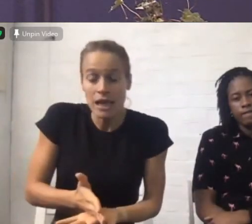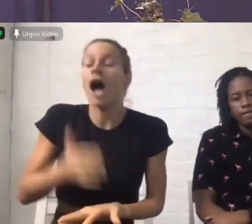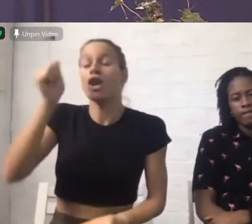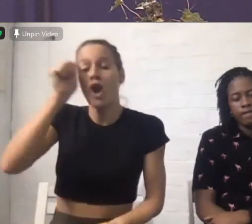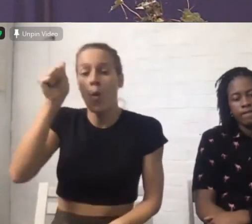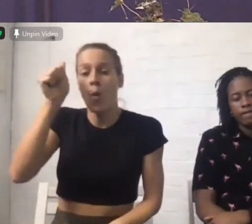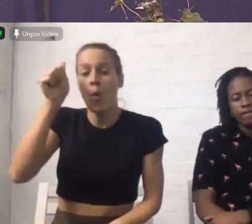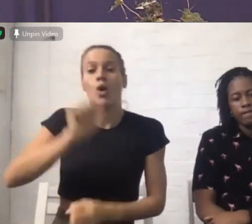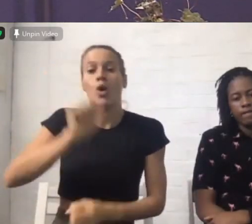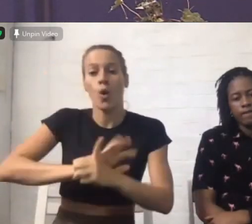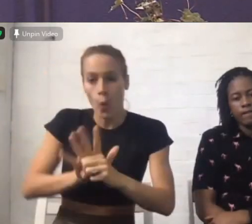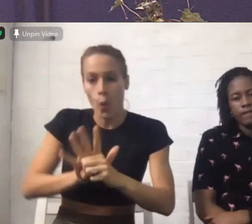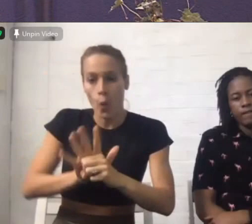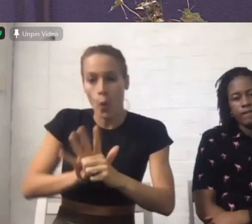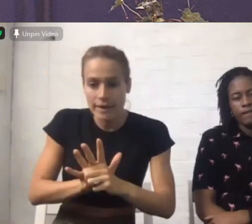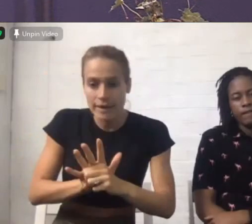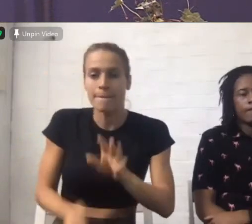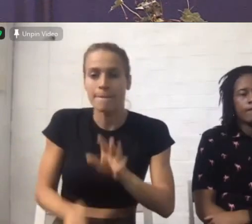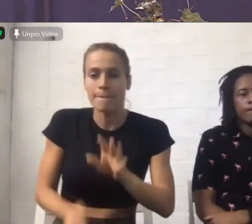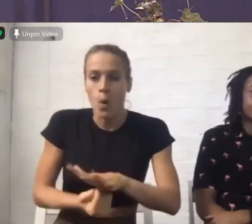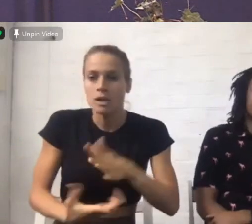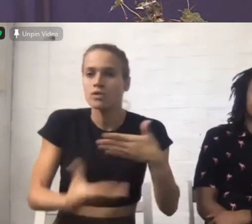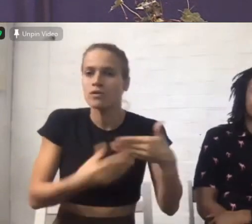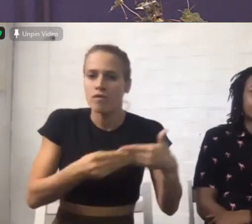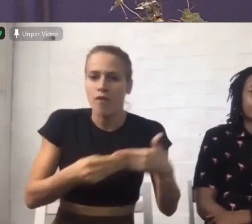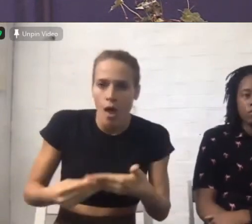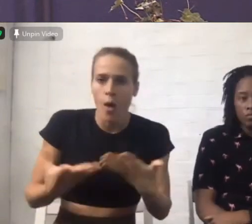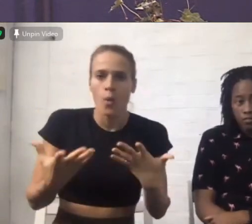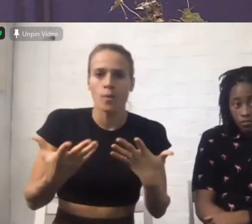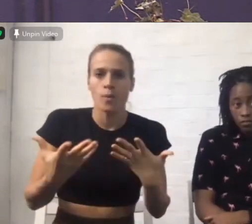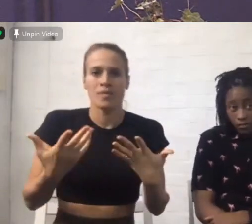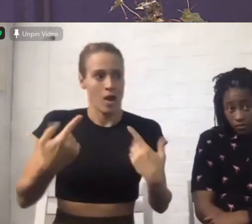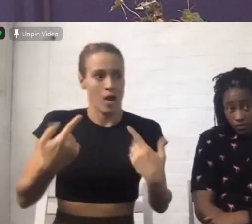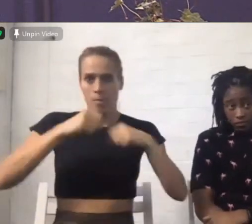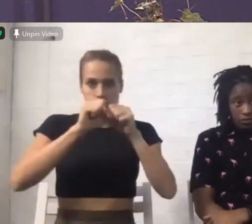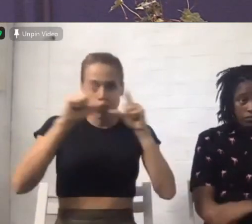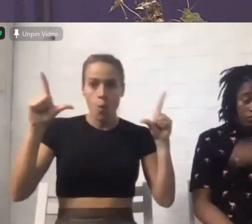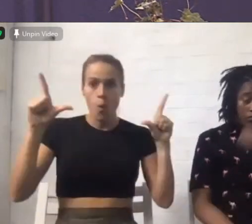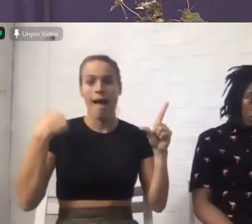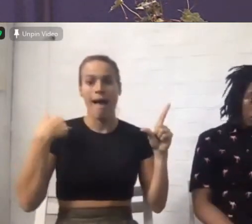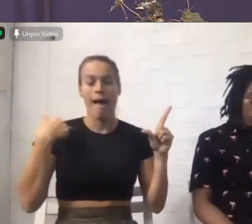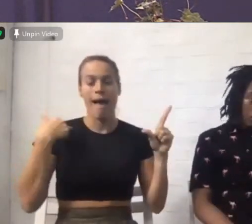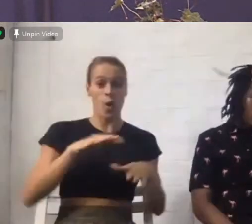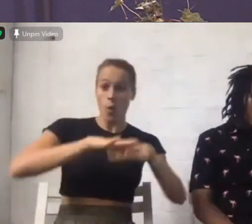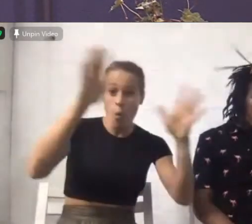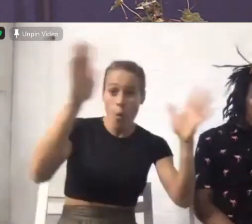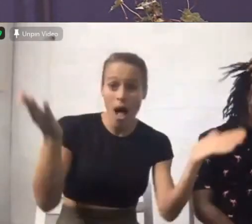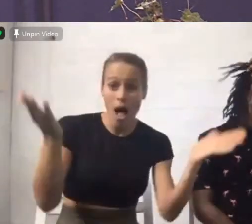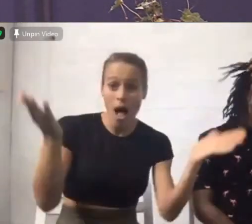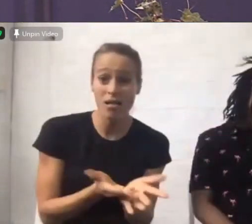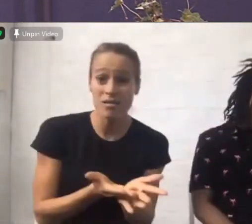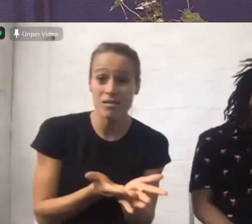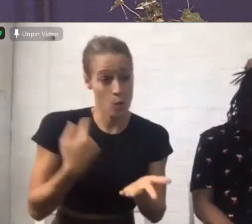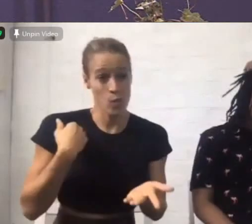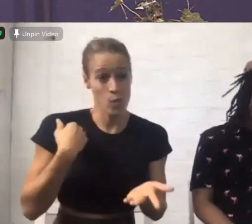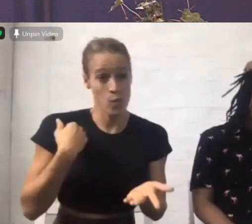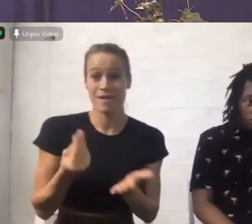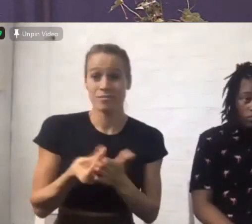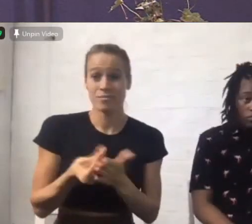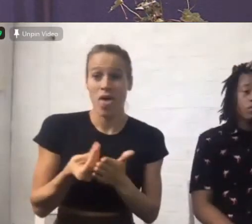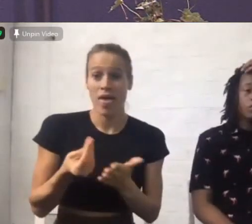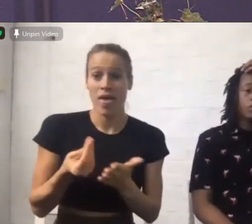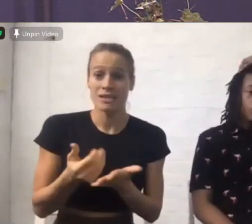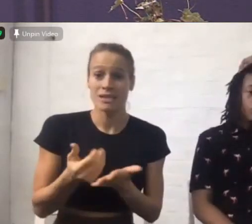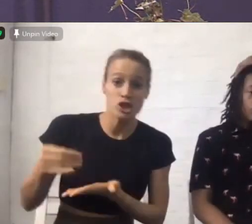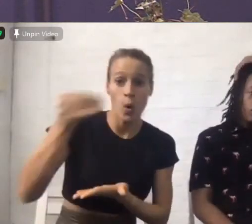have sent aid and still sending aid hundreds of dollars to different nations to Pakistan to